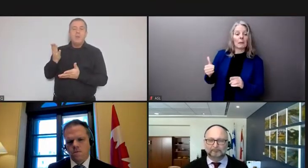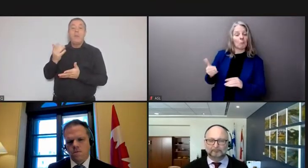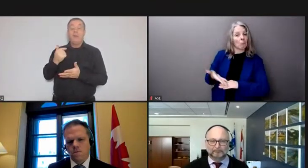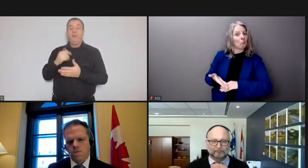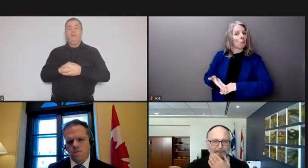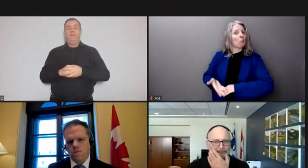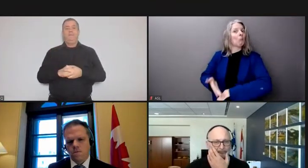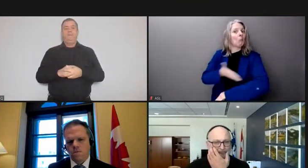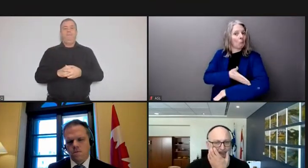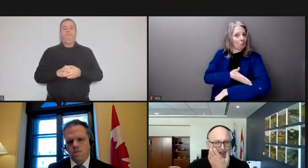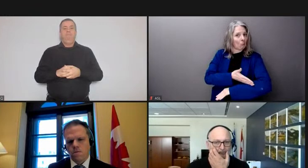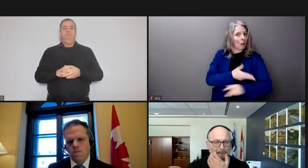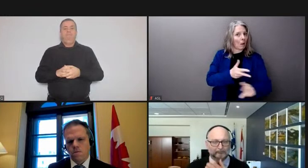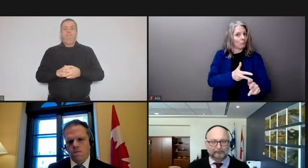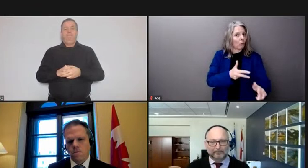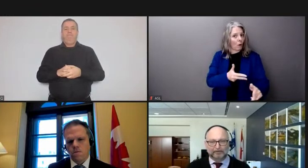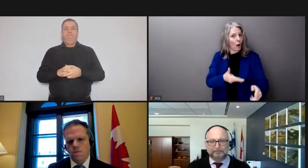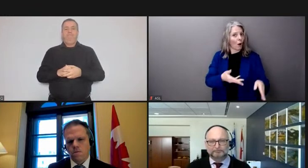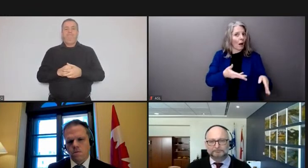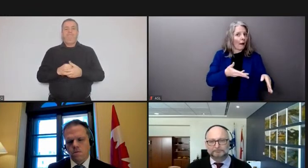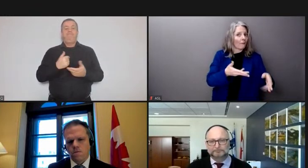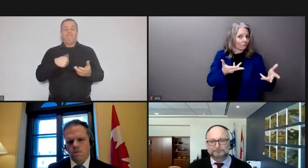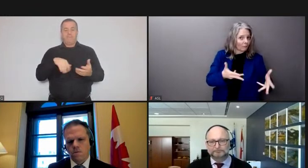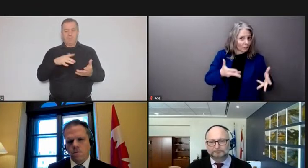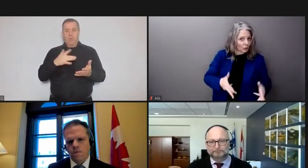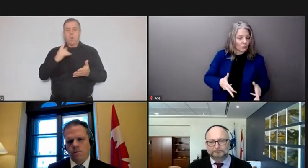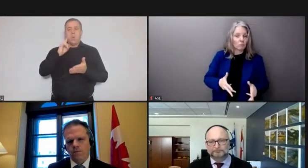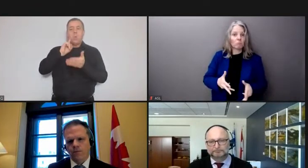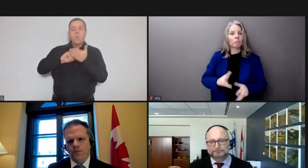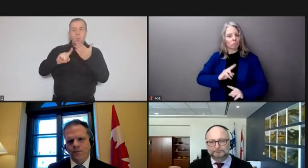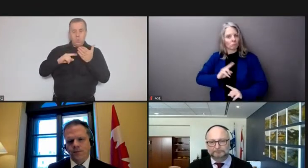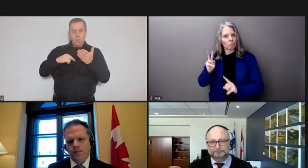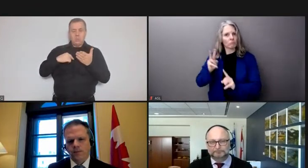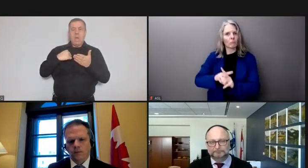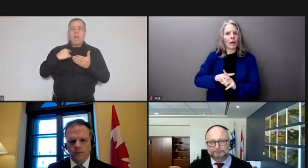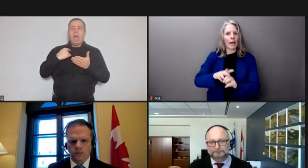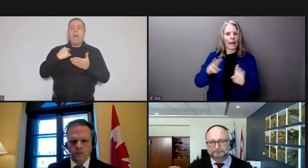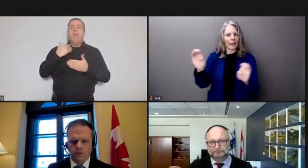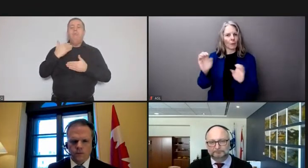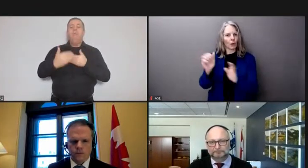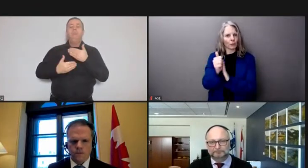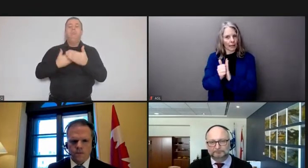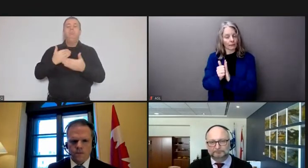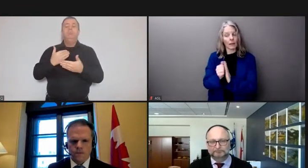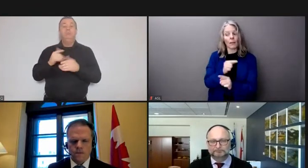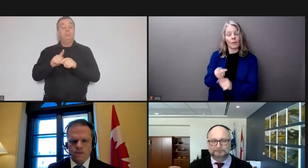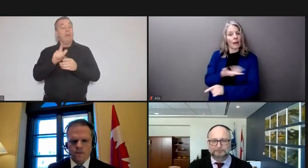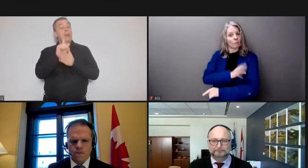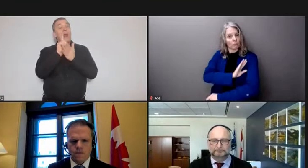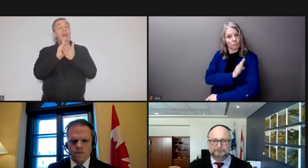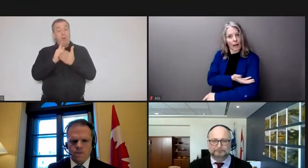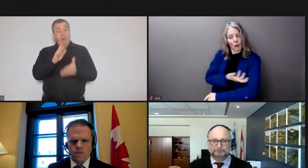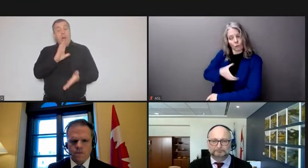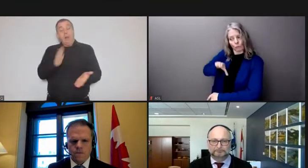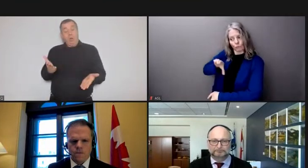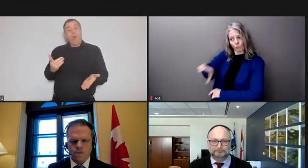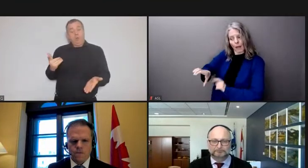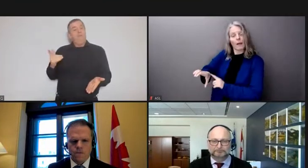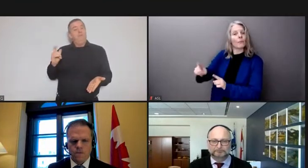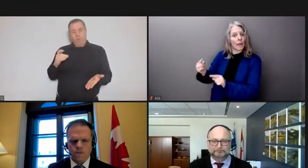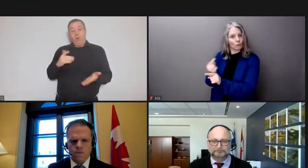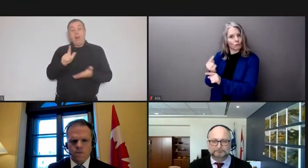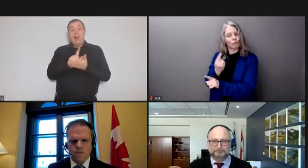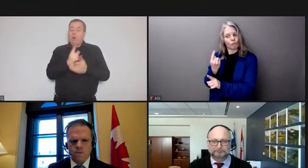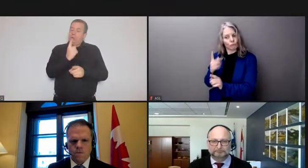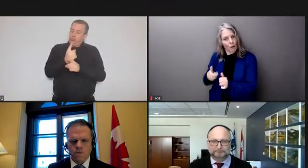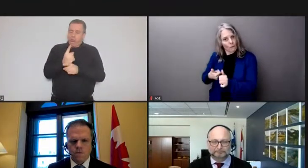blockades the emergencies act has been put into effect and is being used responsibly proportionately and consistent with the charter